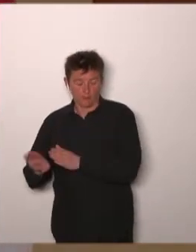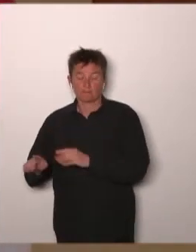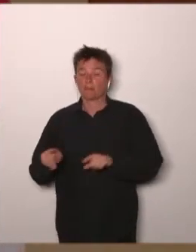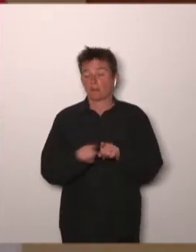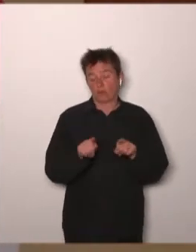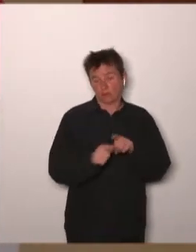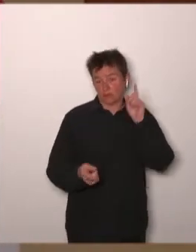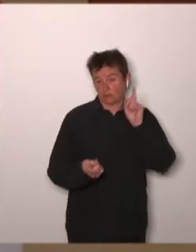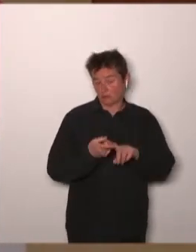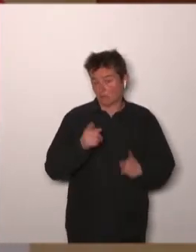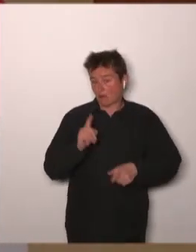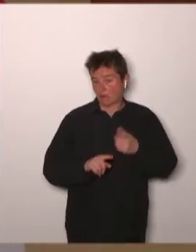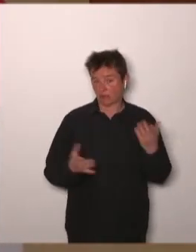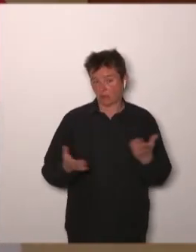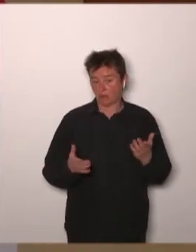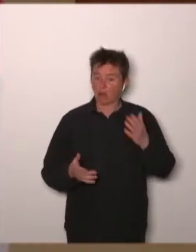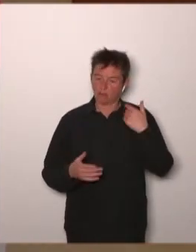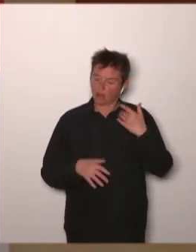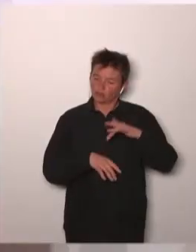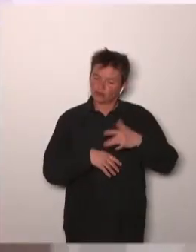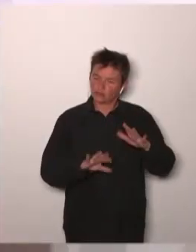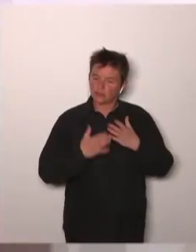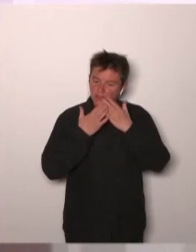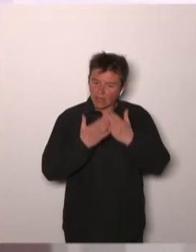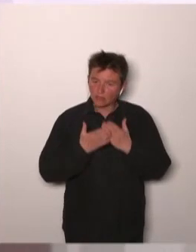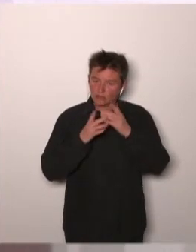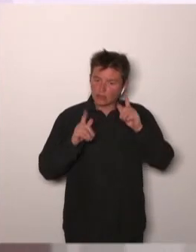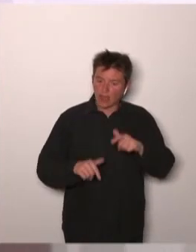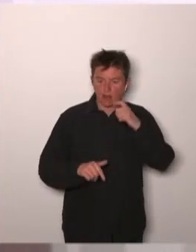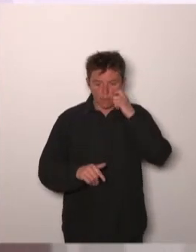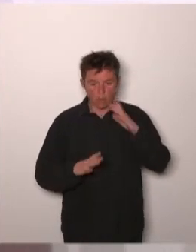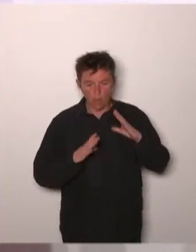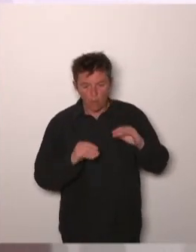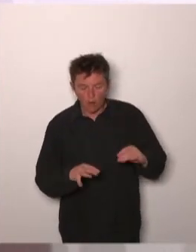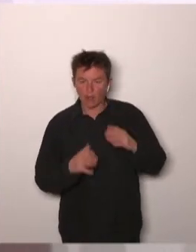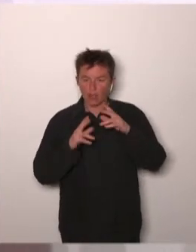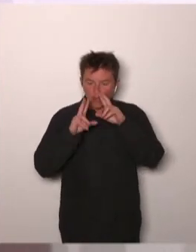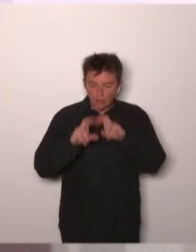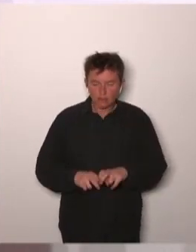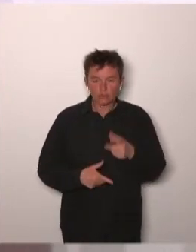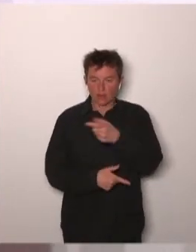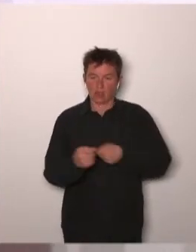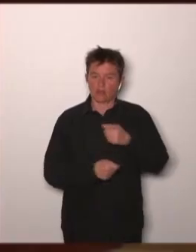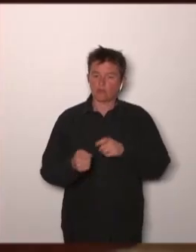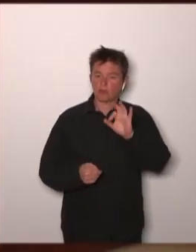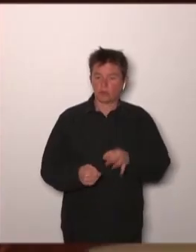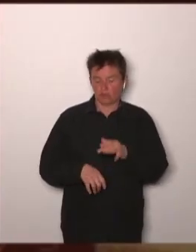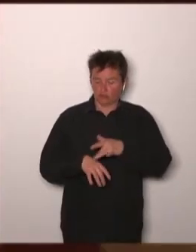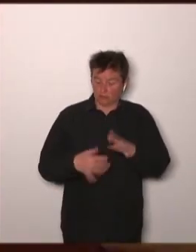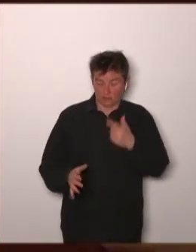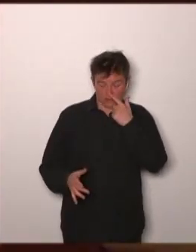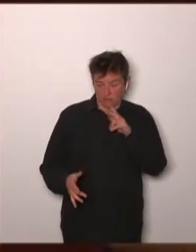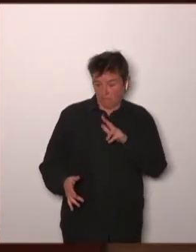studies, if we have more clinical data, it means that we have more time to do these studies,